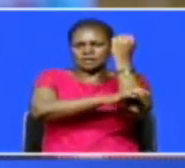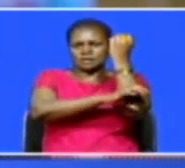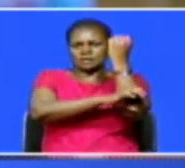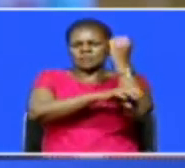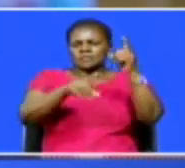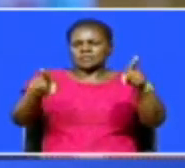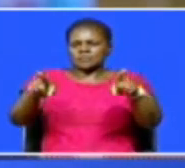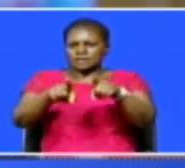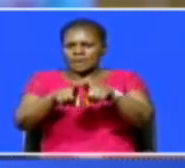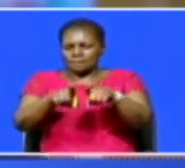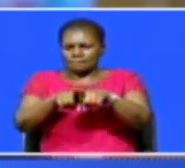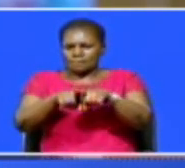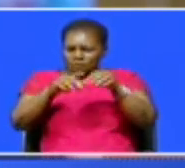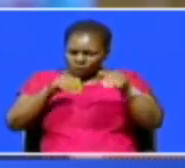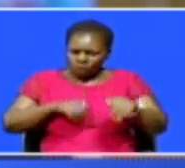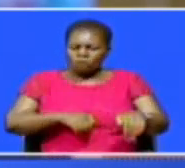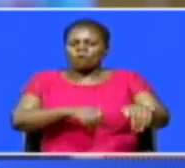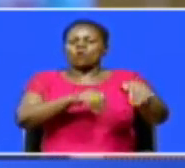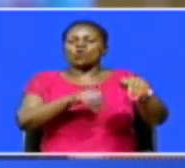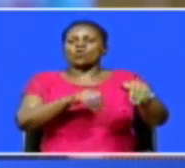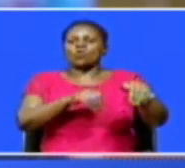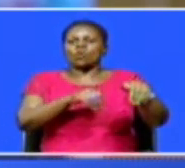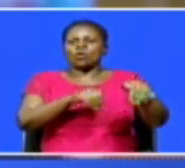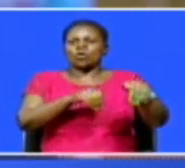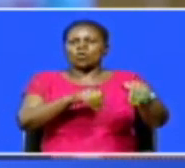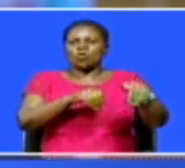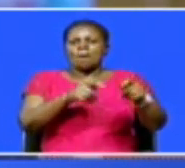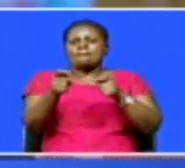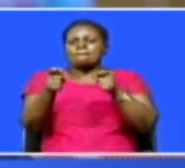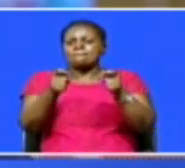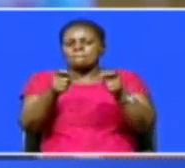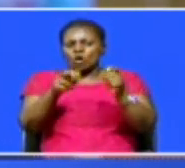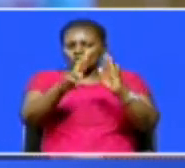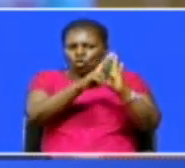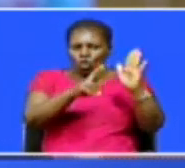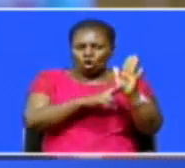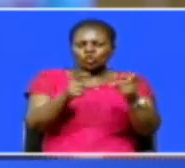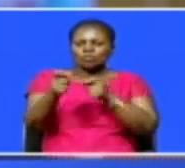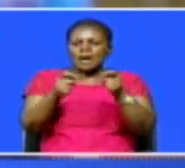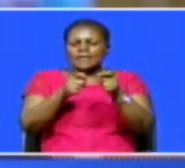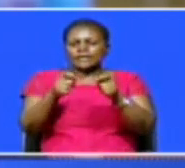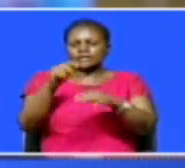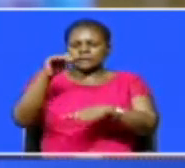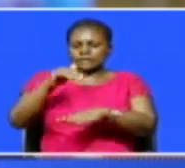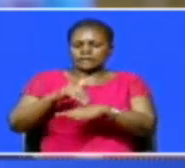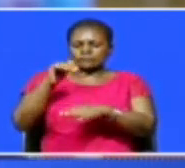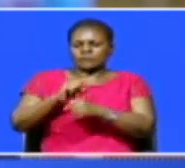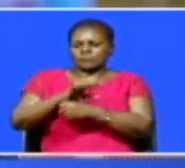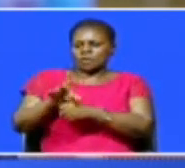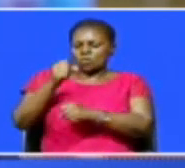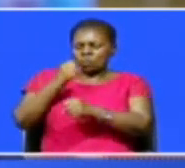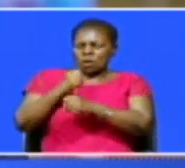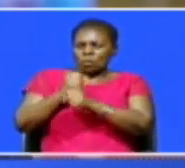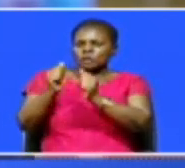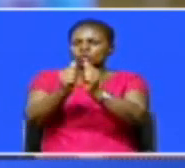be in tandem with what we are doing in terms of managing this virus transmission. And that's why we are working hand